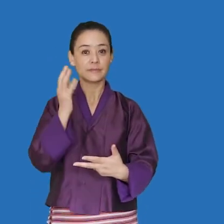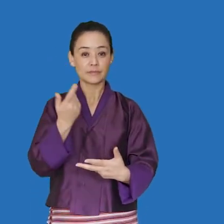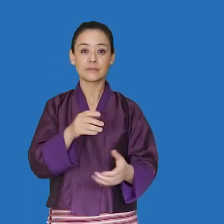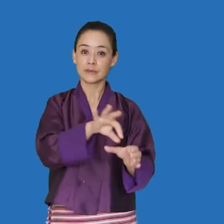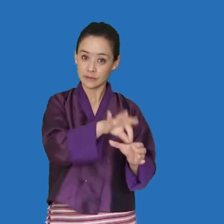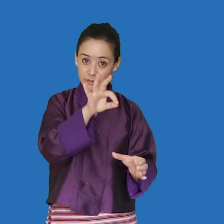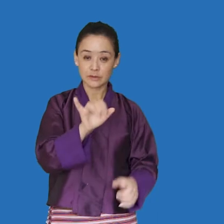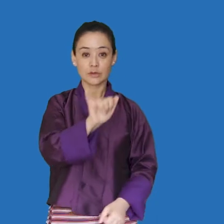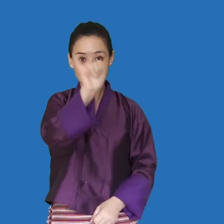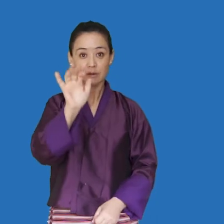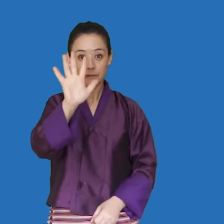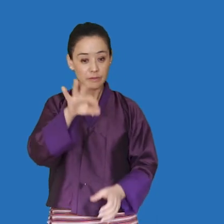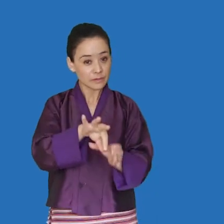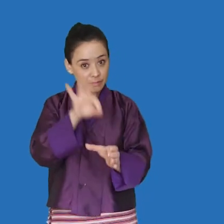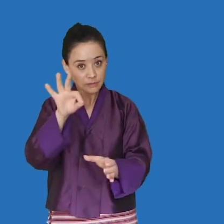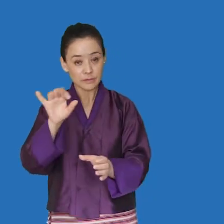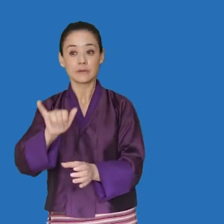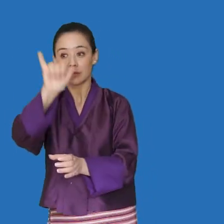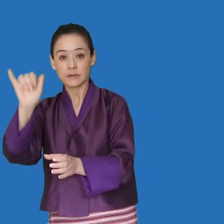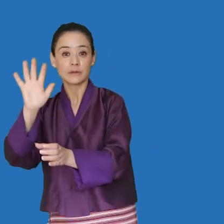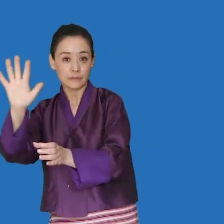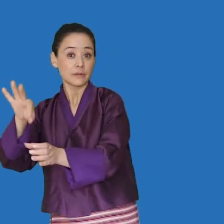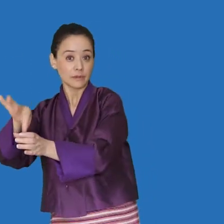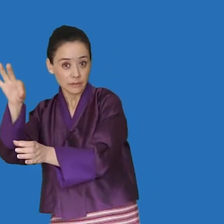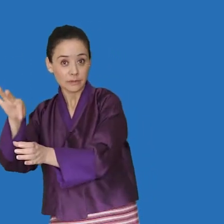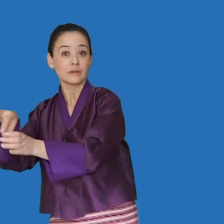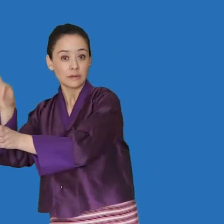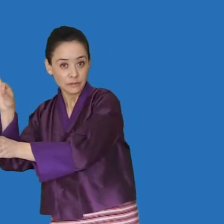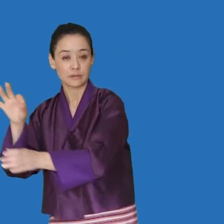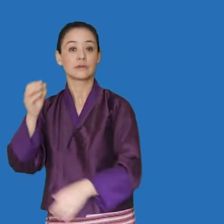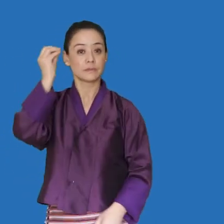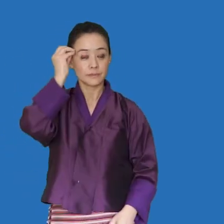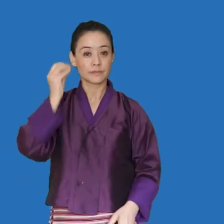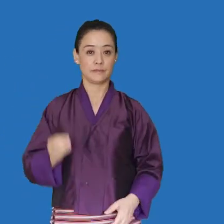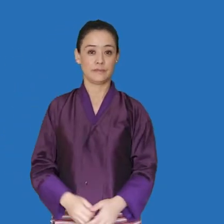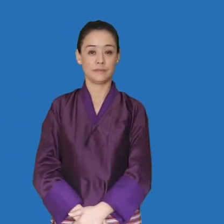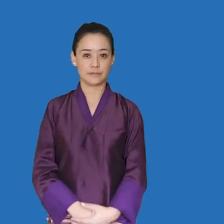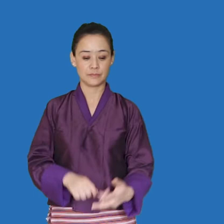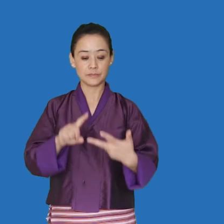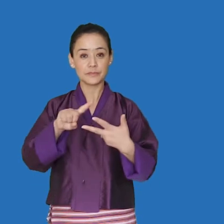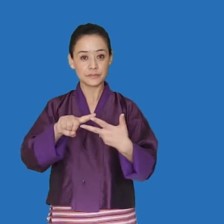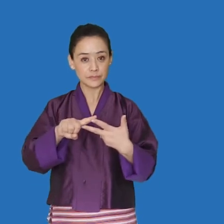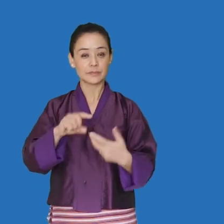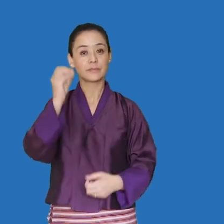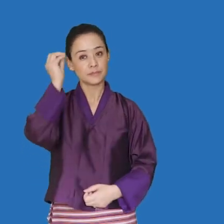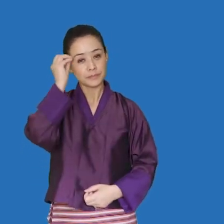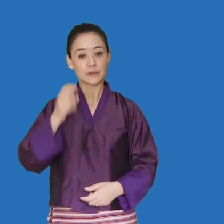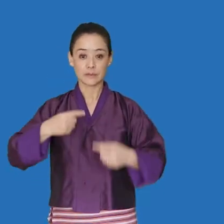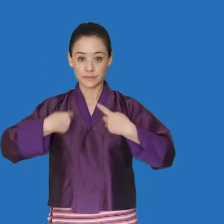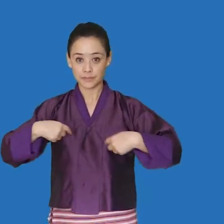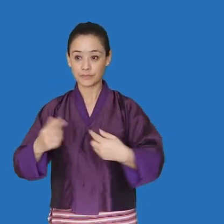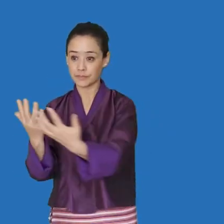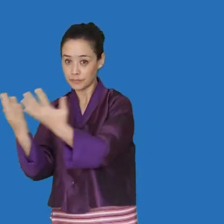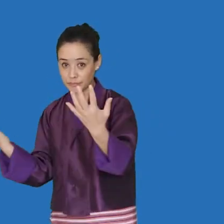regular elections happen once every five years free